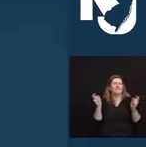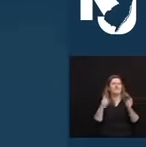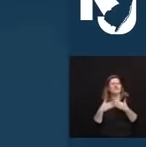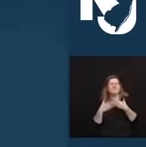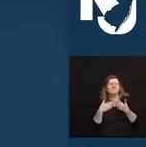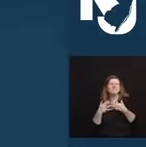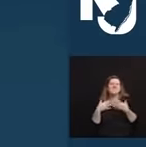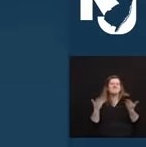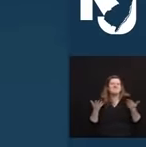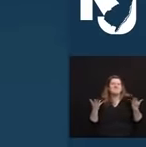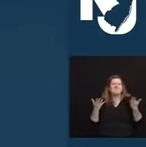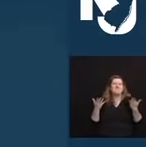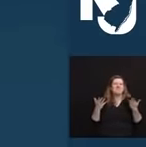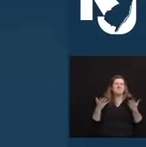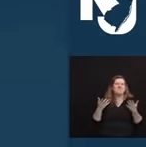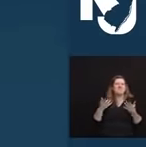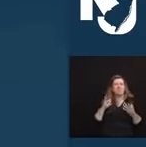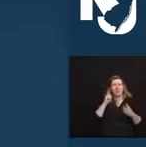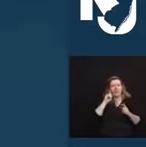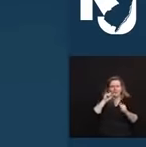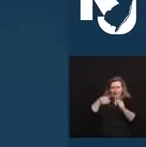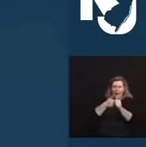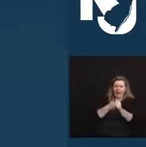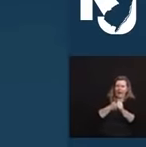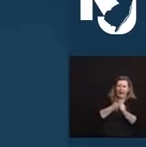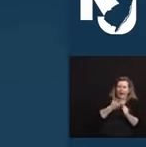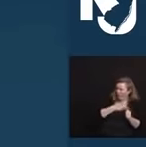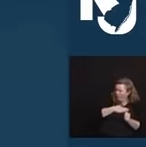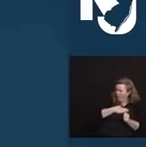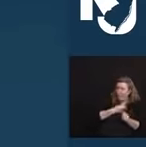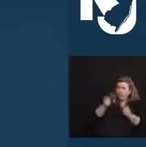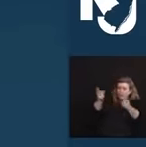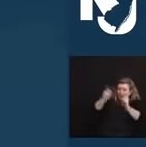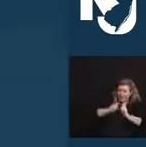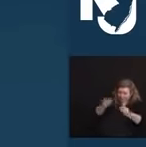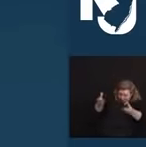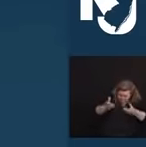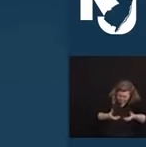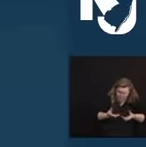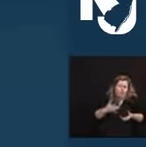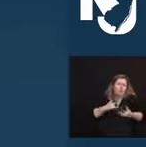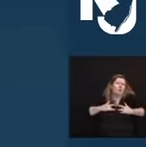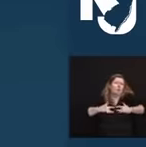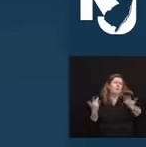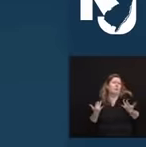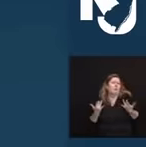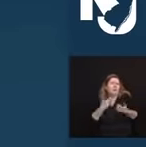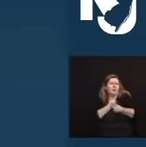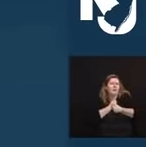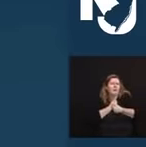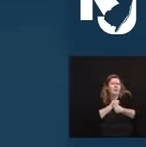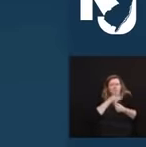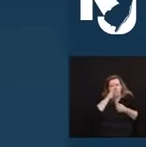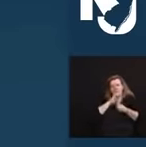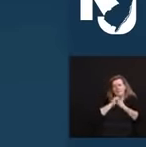let's keep Evelyn Gillick in our prayers and remember those she left behind. May God bless and watch over her. Next up, we